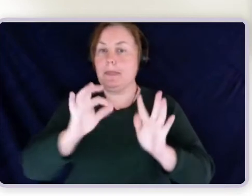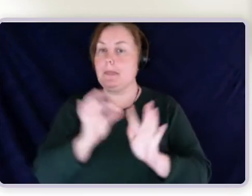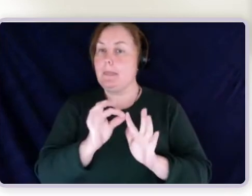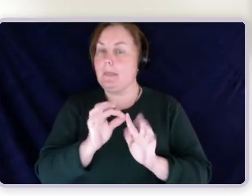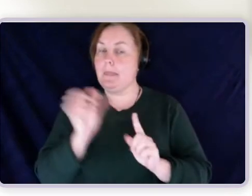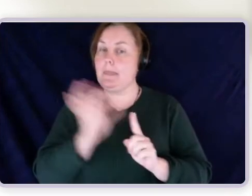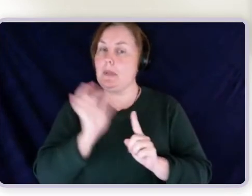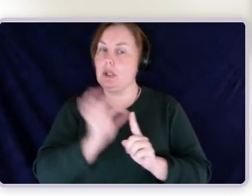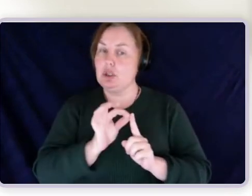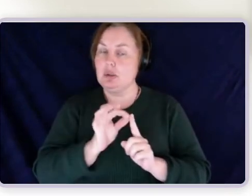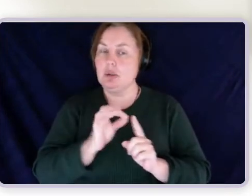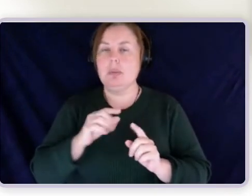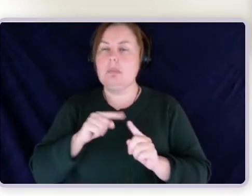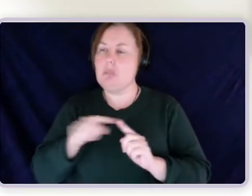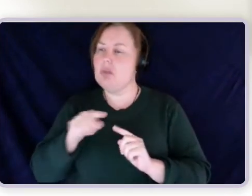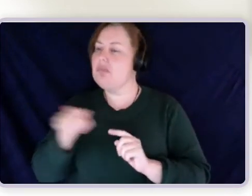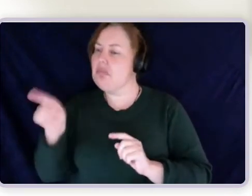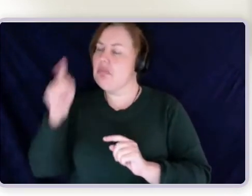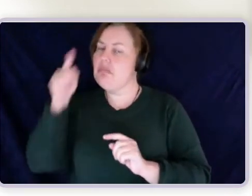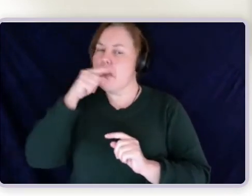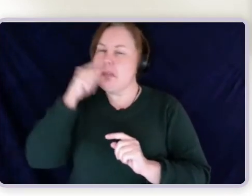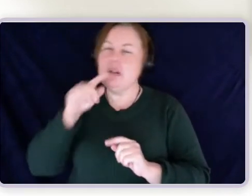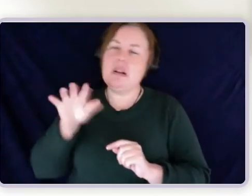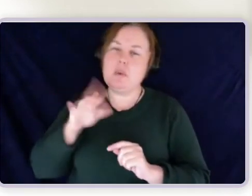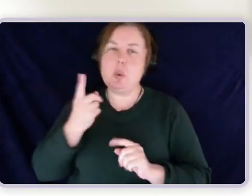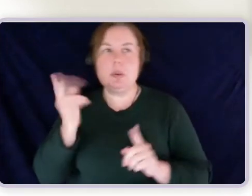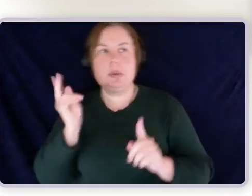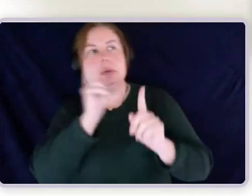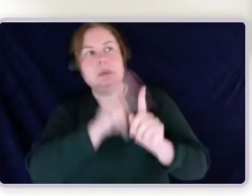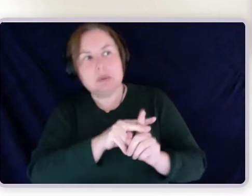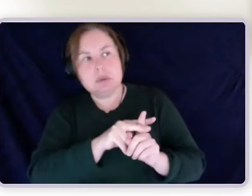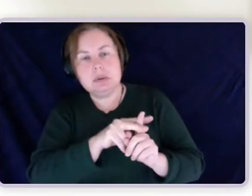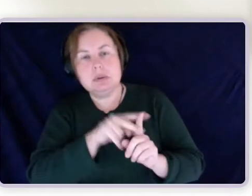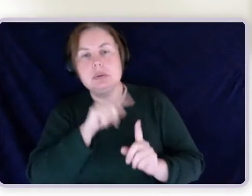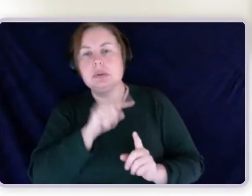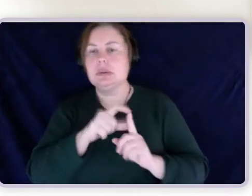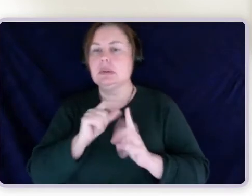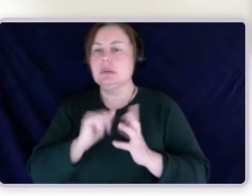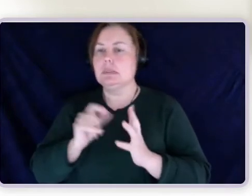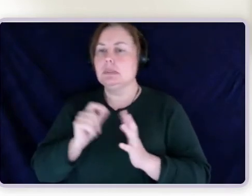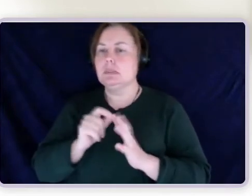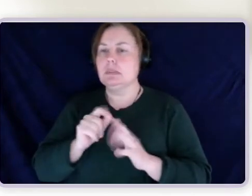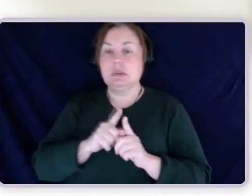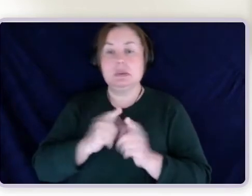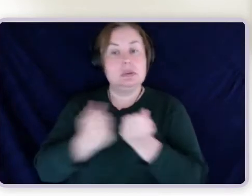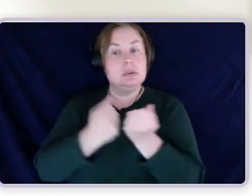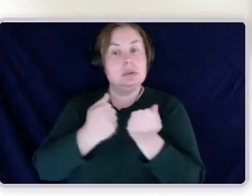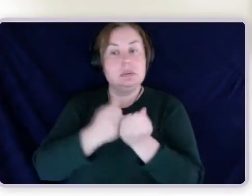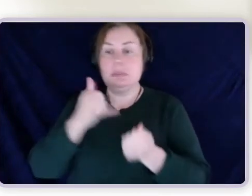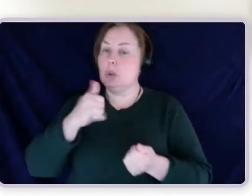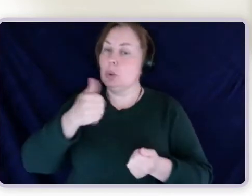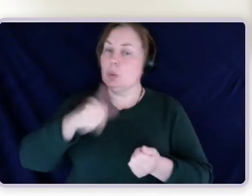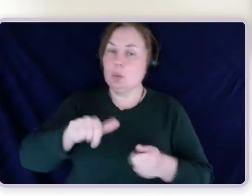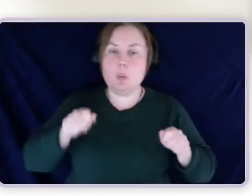the average disability support pension applicant, assistance may include things like using a wheelchair or using a walking stick